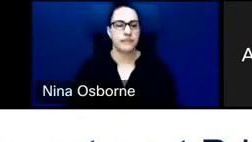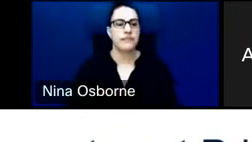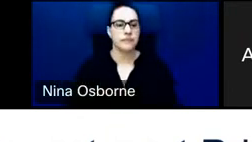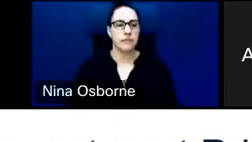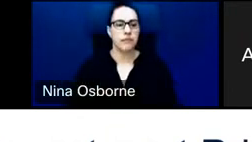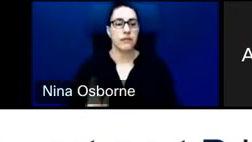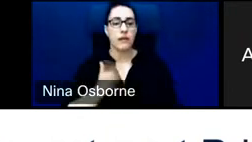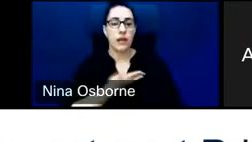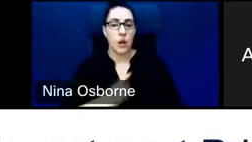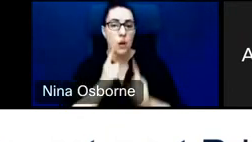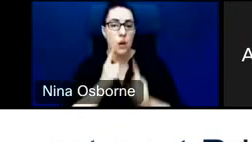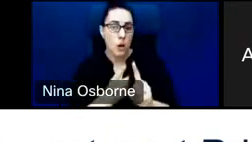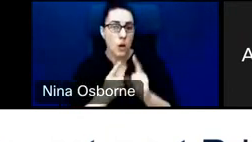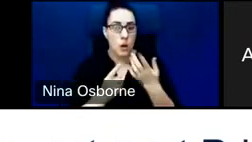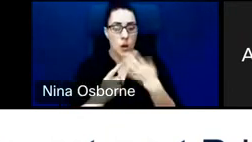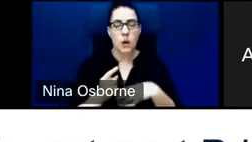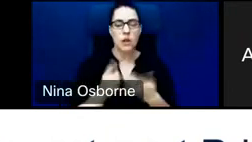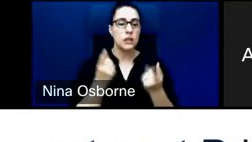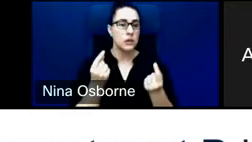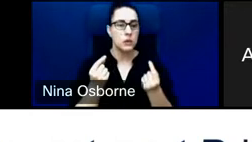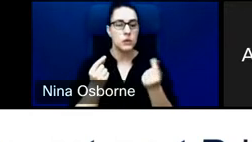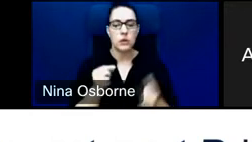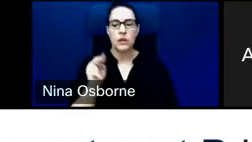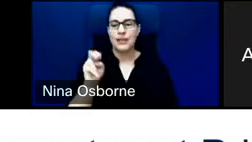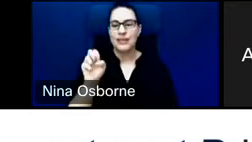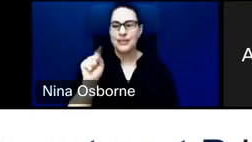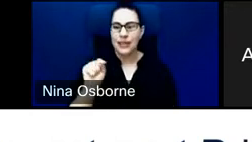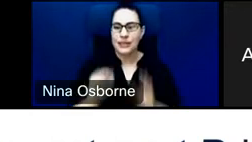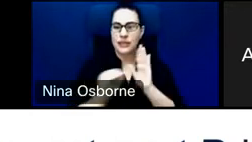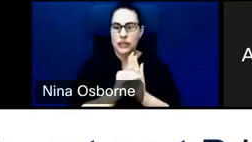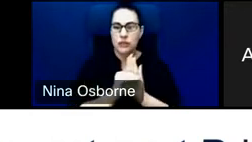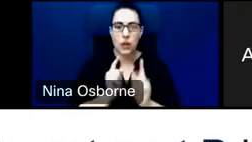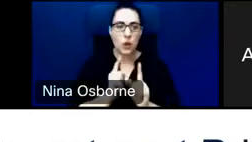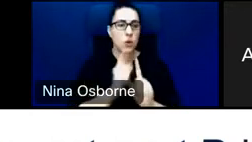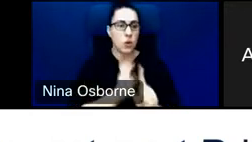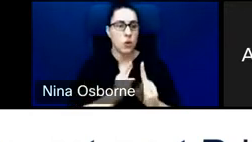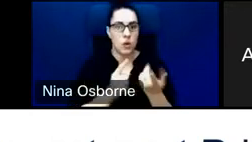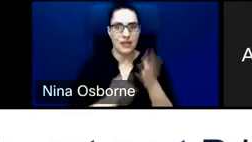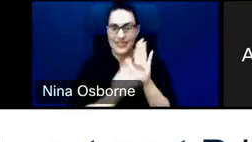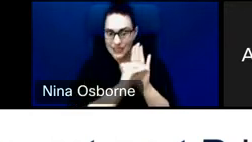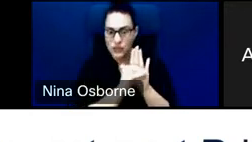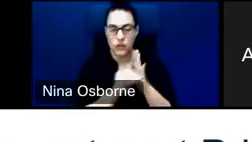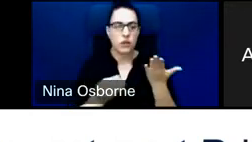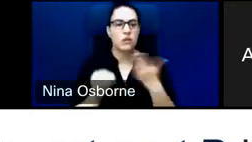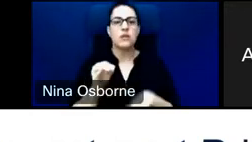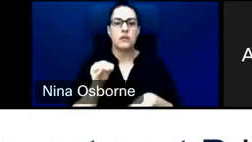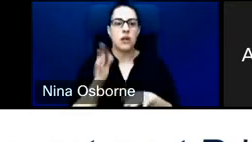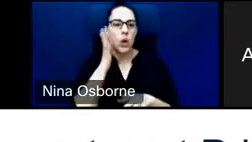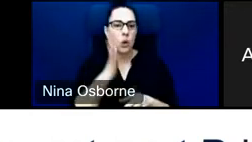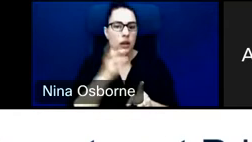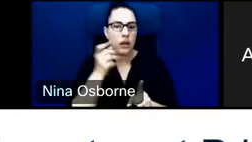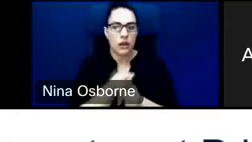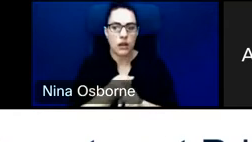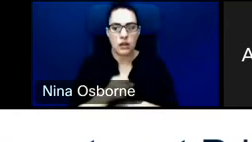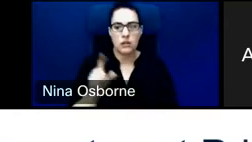goal by 2020. I think that this has become like a really clear issue. I think